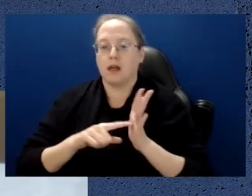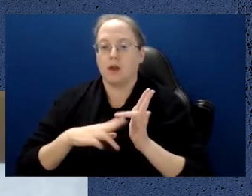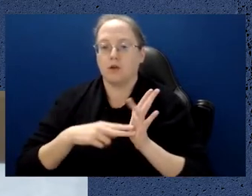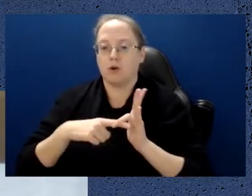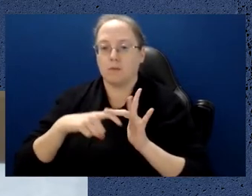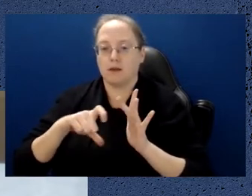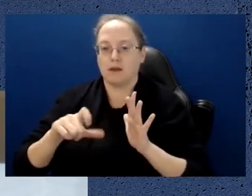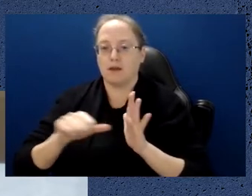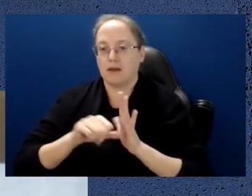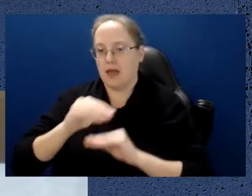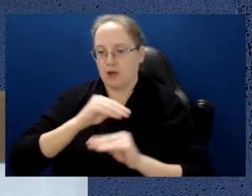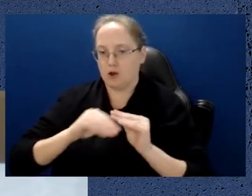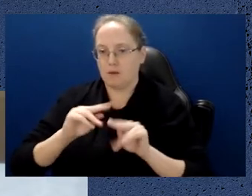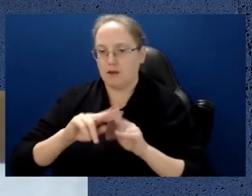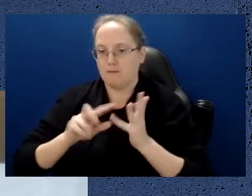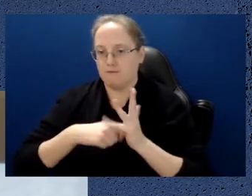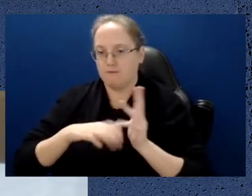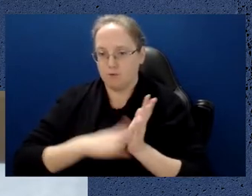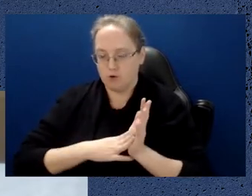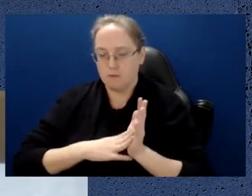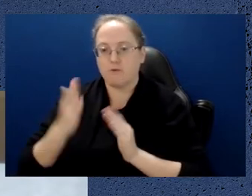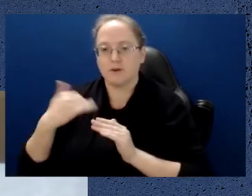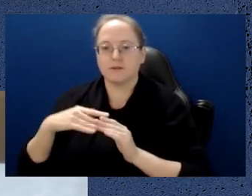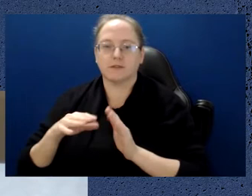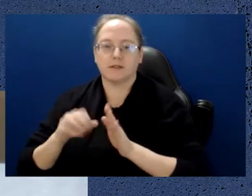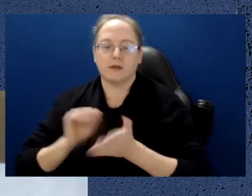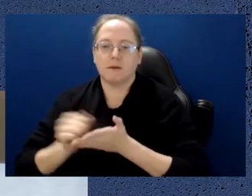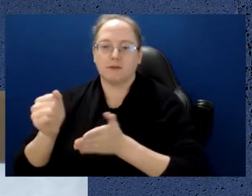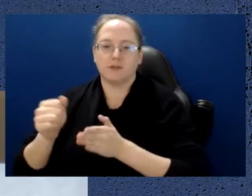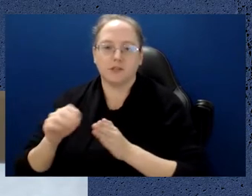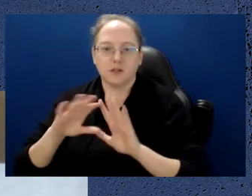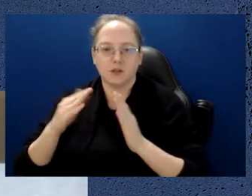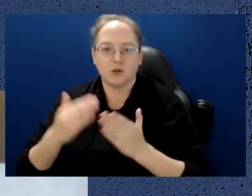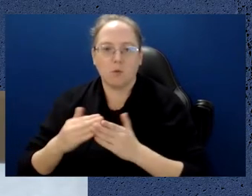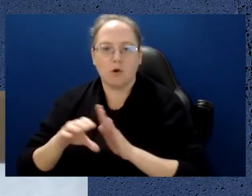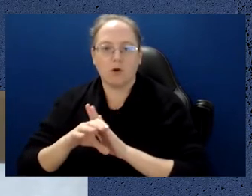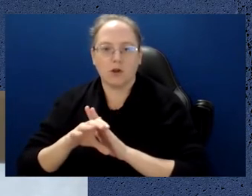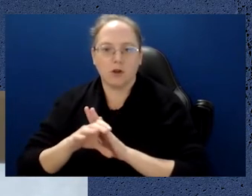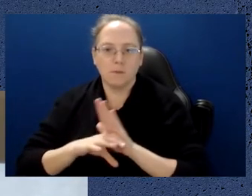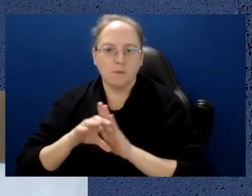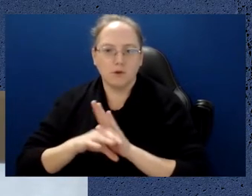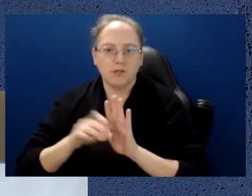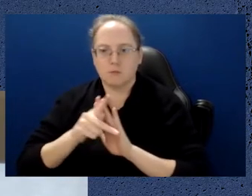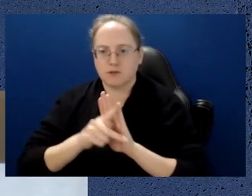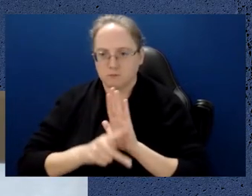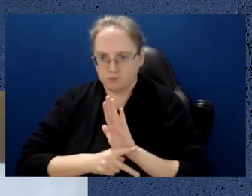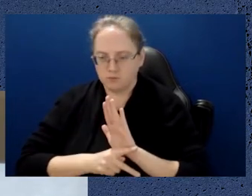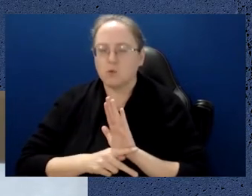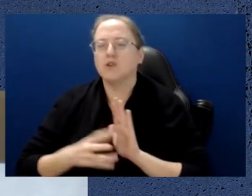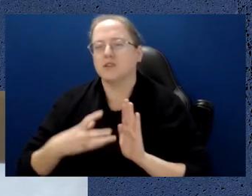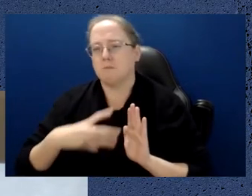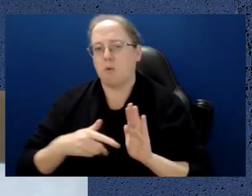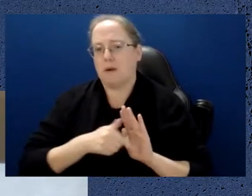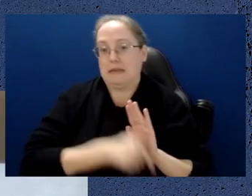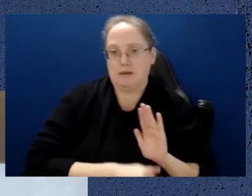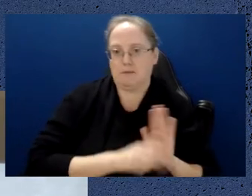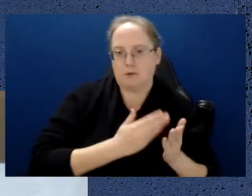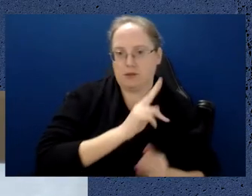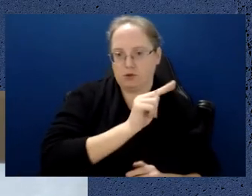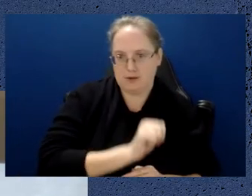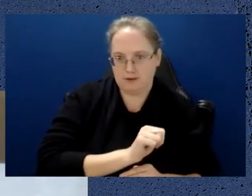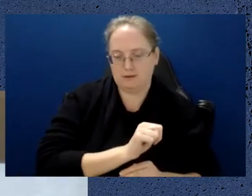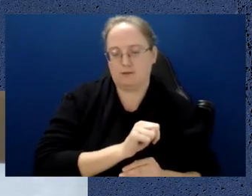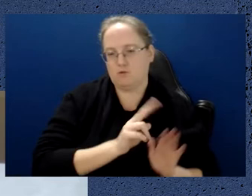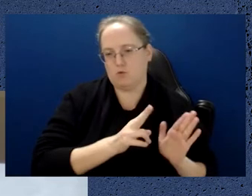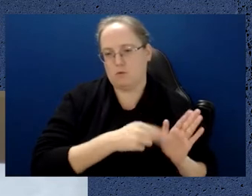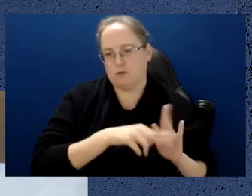that they call the quantum computing governance principles, which are a little bit more granular than the United Nations norms of